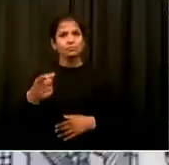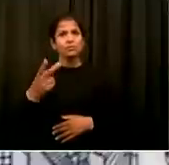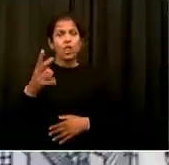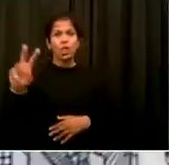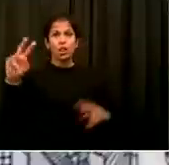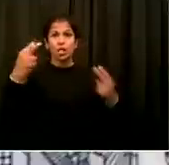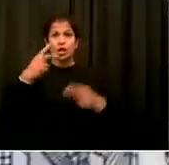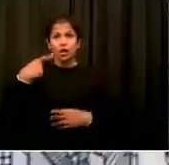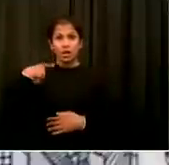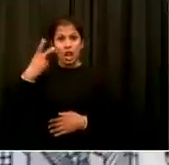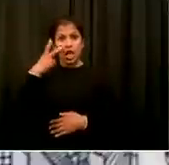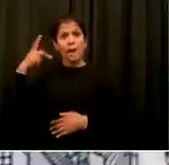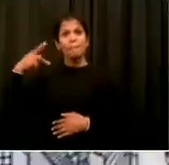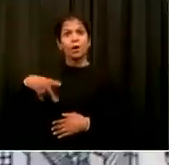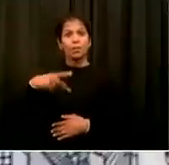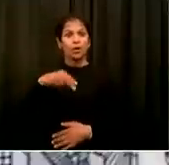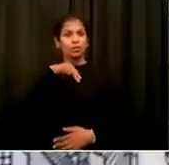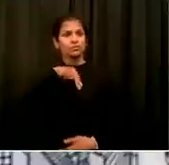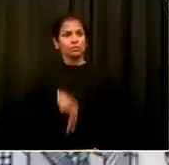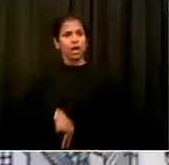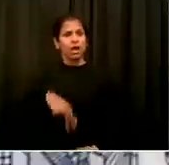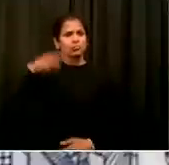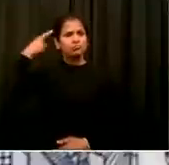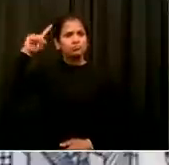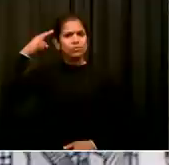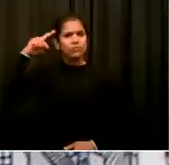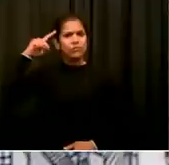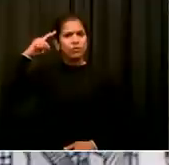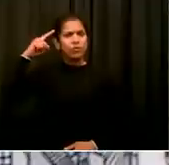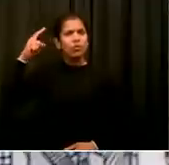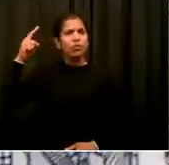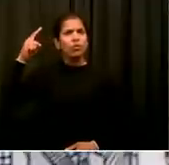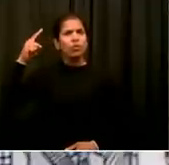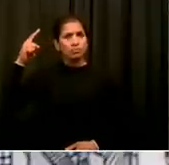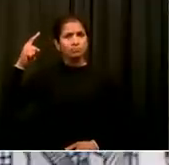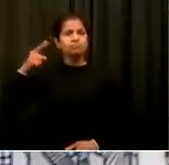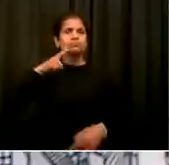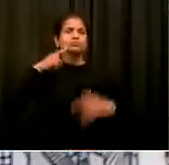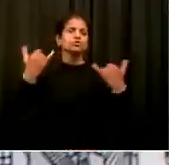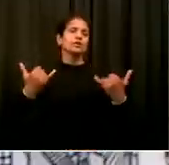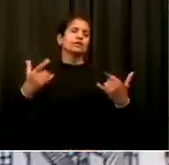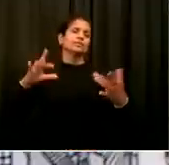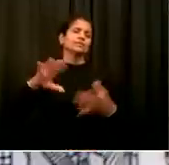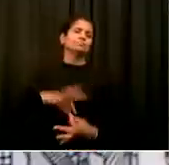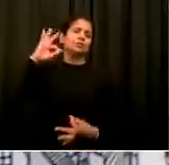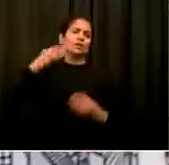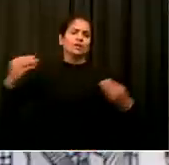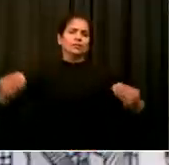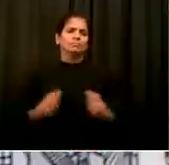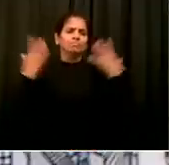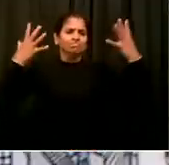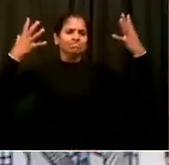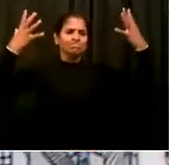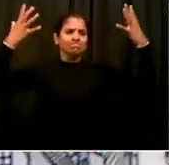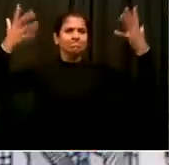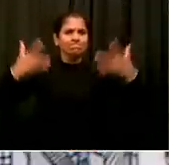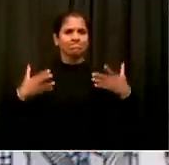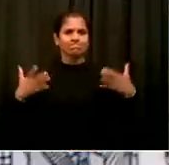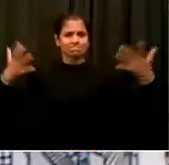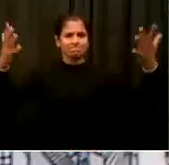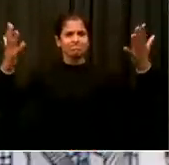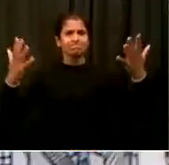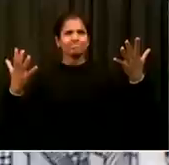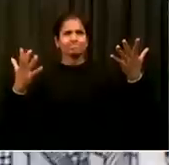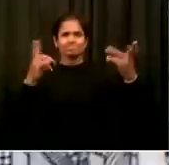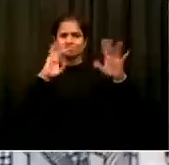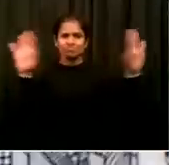purpose. Today is Spirit Day. And this is about an important message, an important idea that I